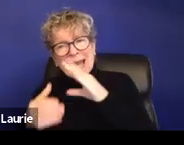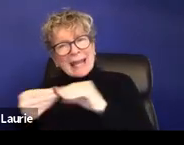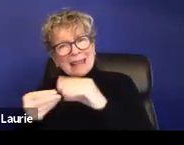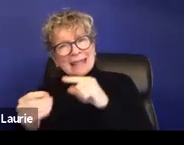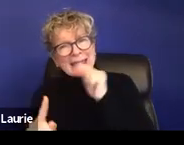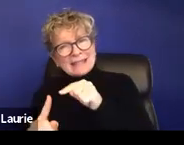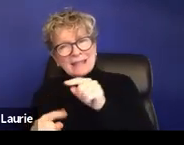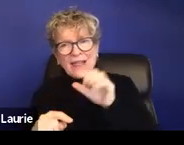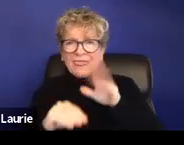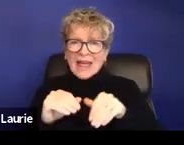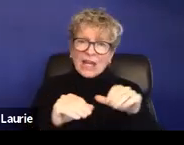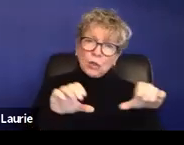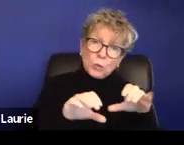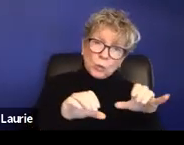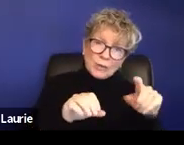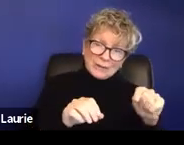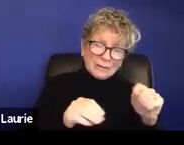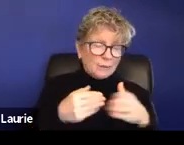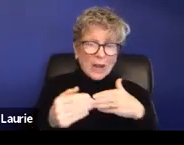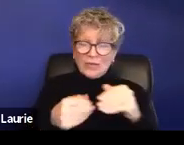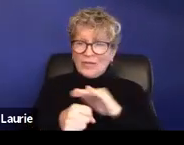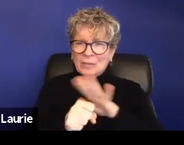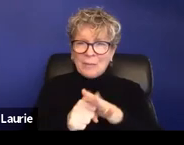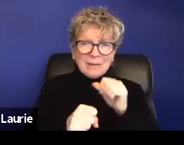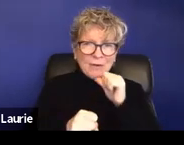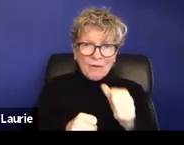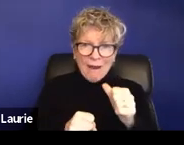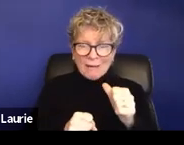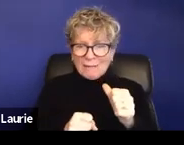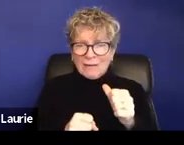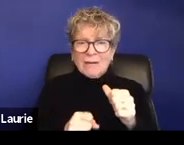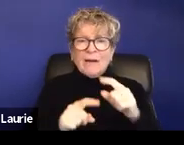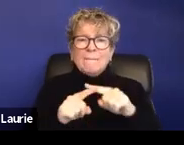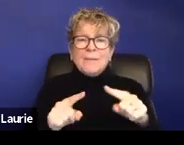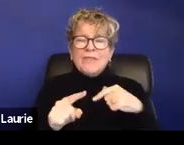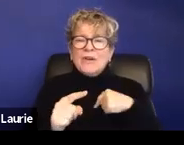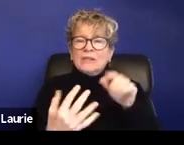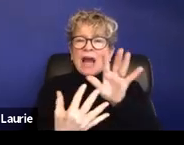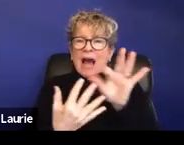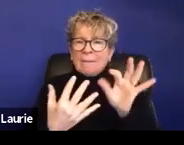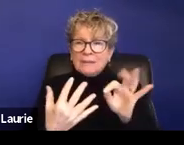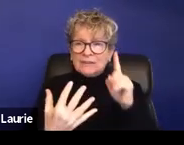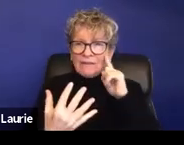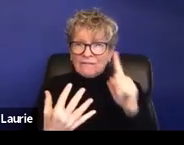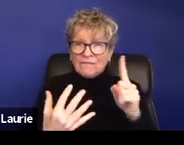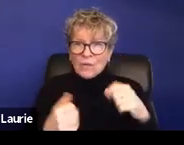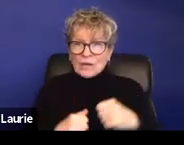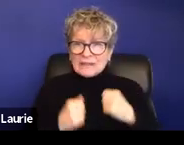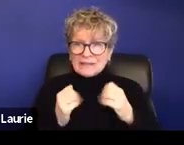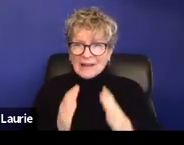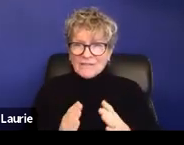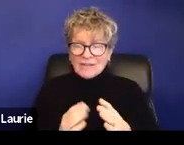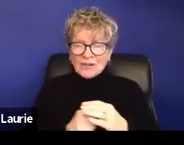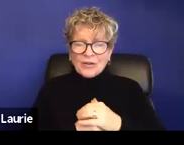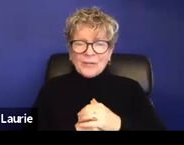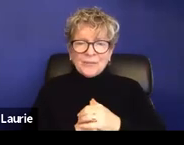but while there are civil legal options for survivors to be considering with you, um, I also